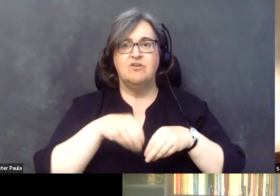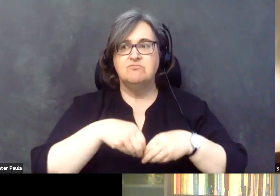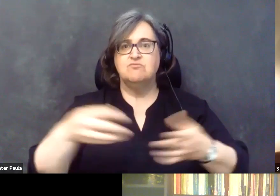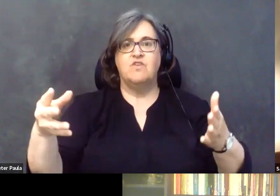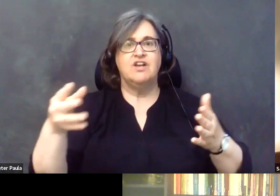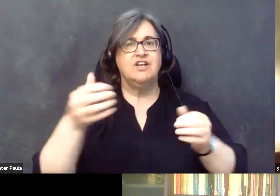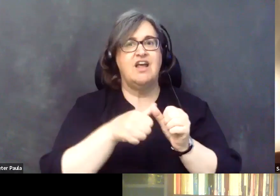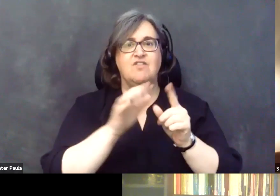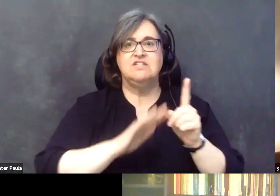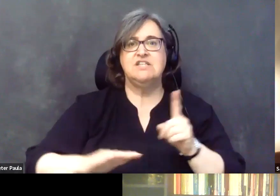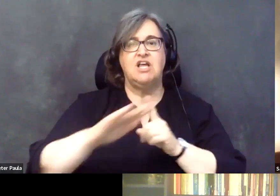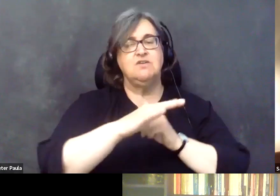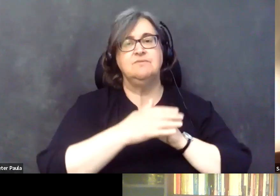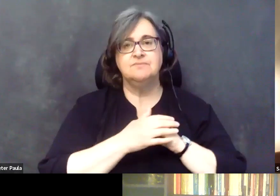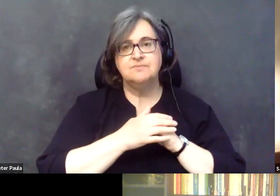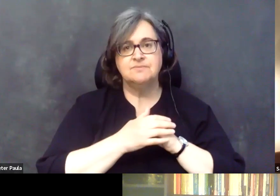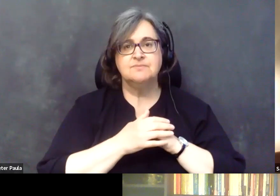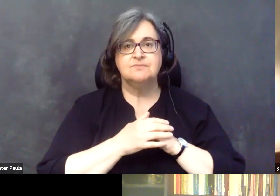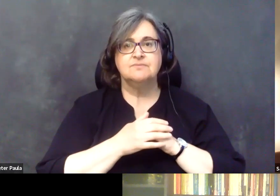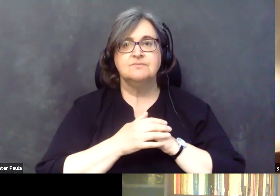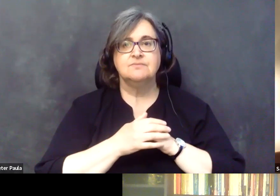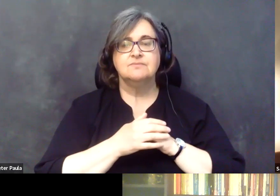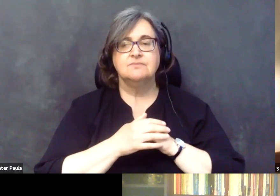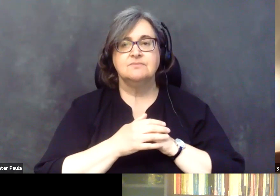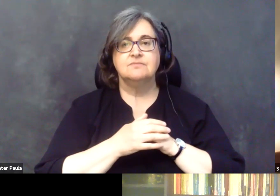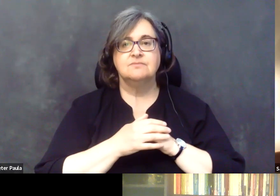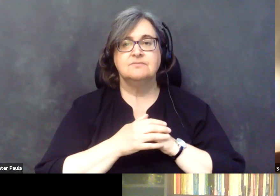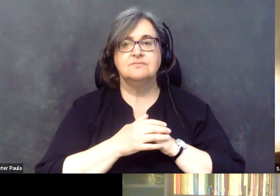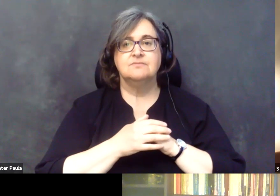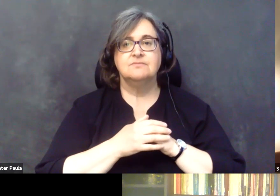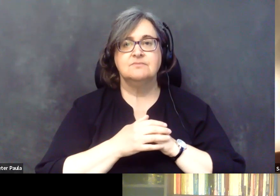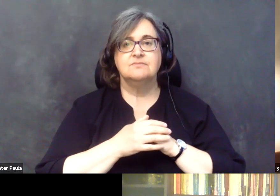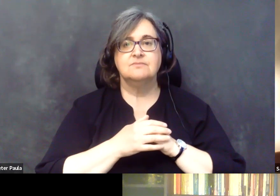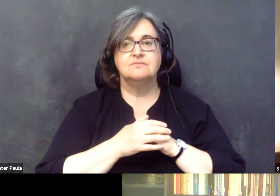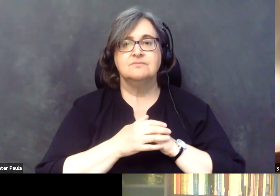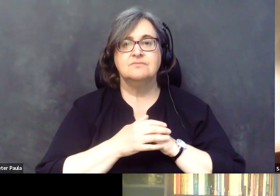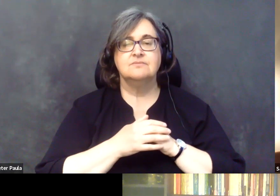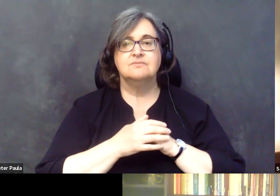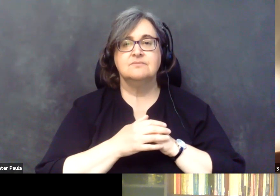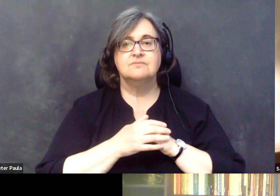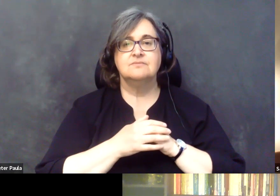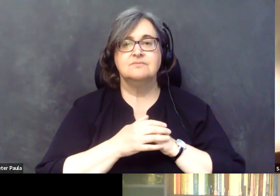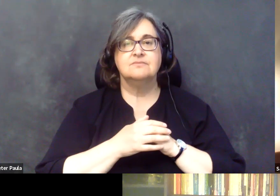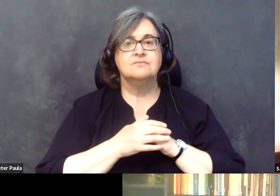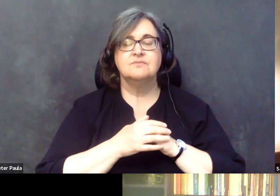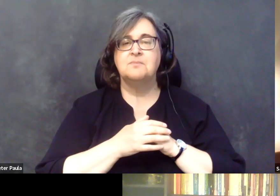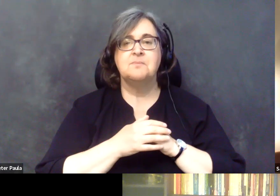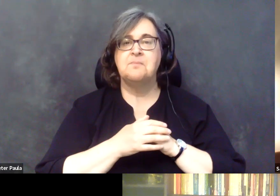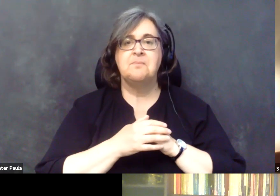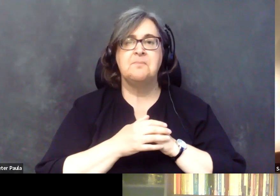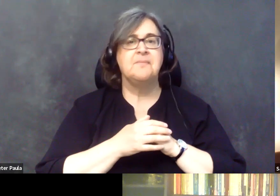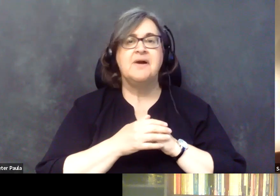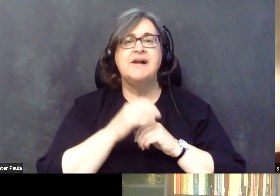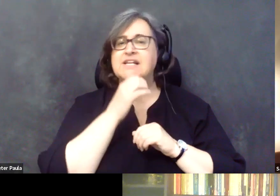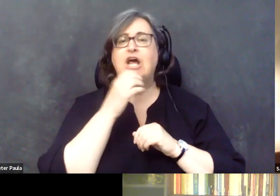you know, because obviously it's not just that patients are going to go to the